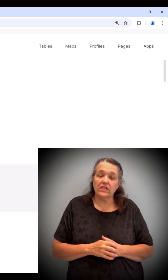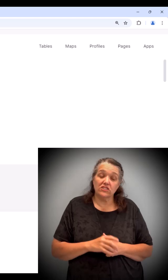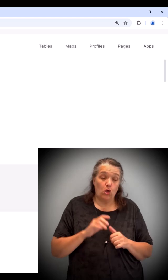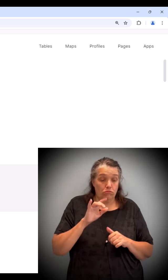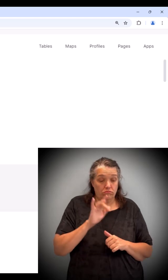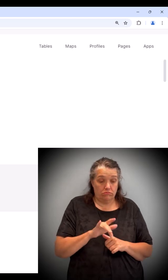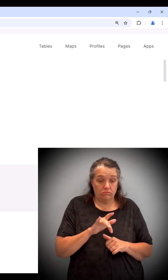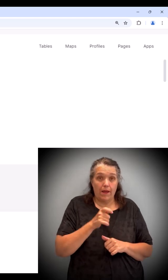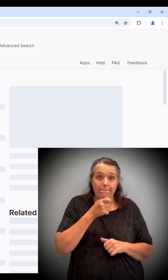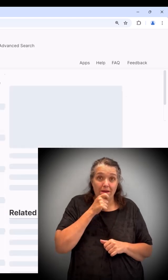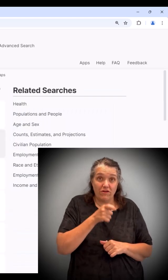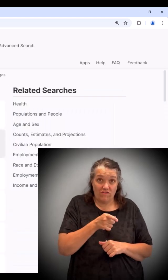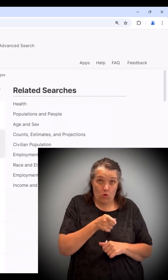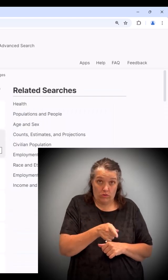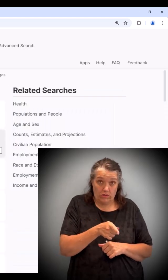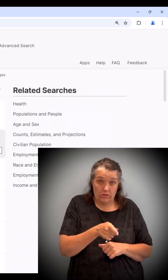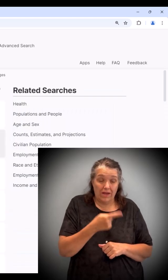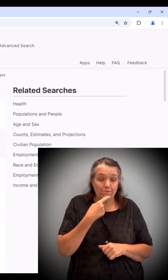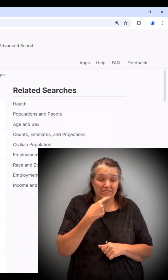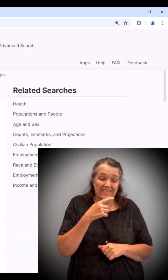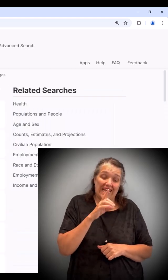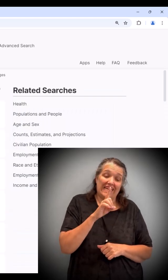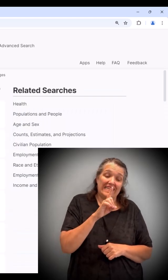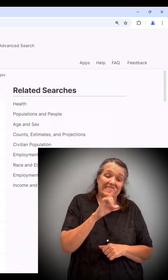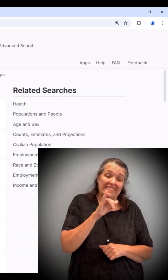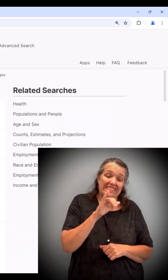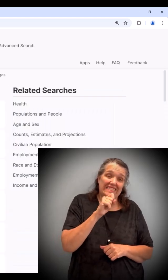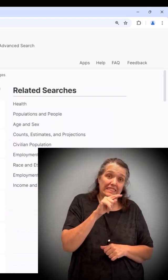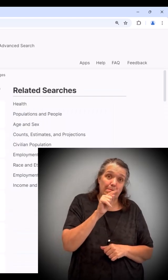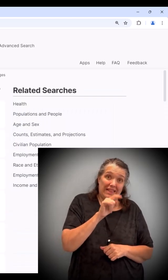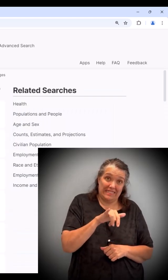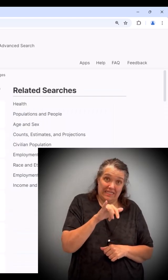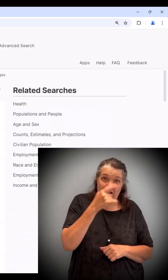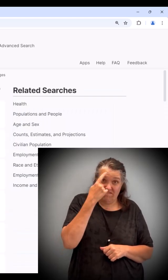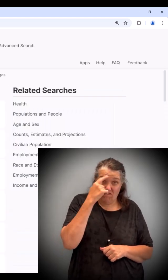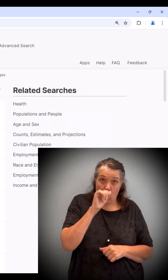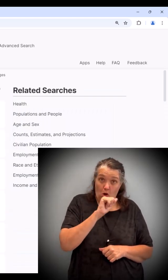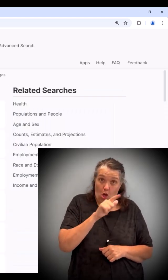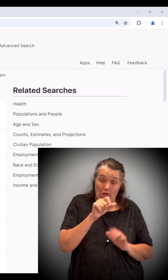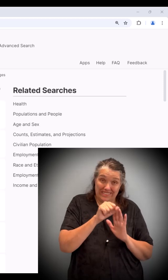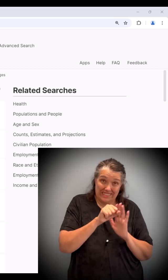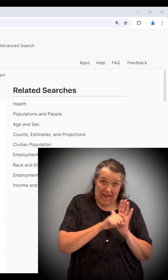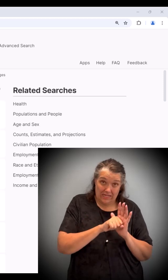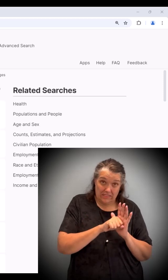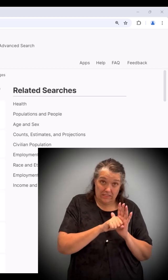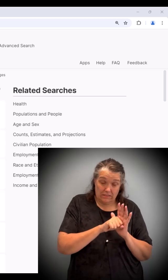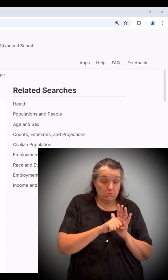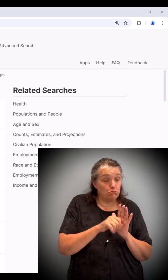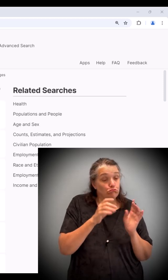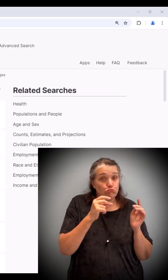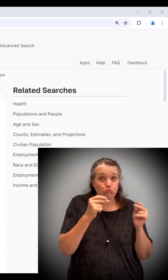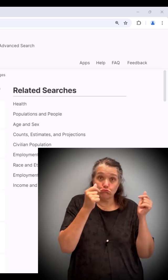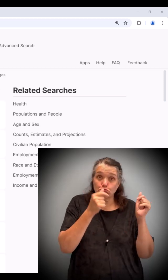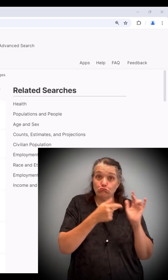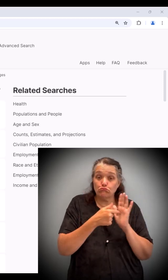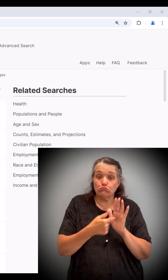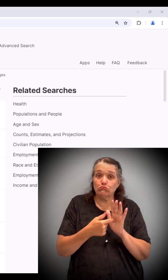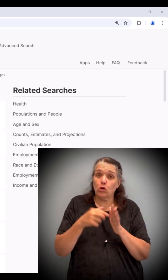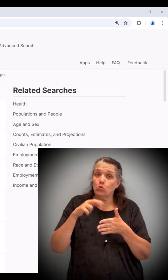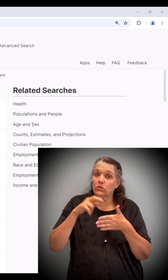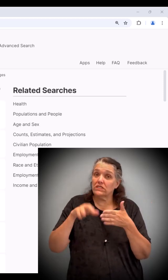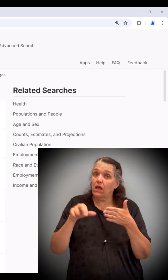icon, I will say disability for all states and the tool will take me directly to the results page.